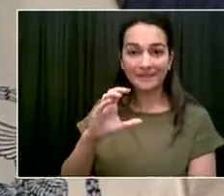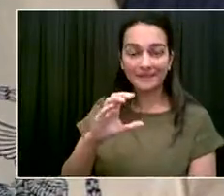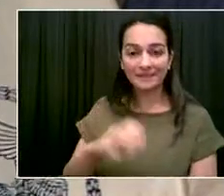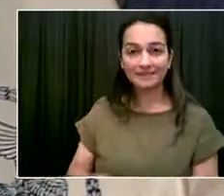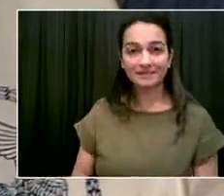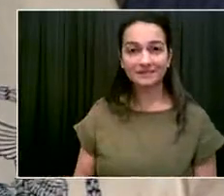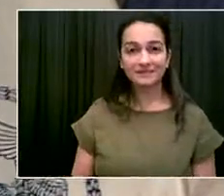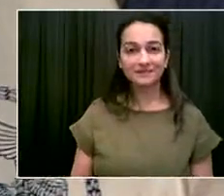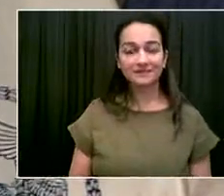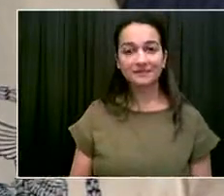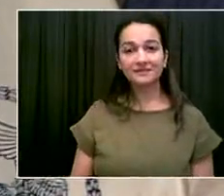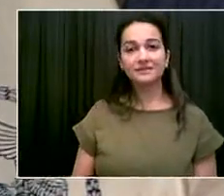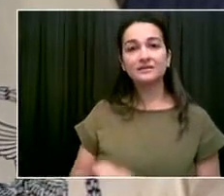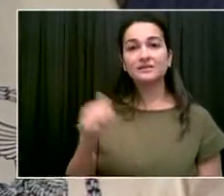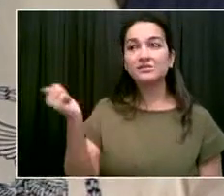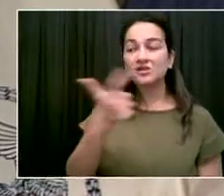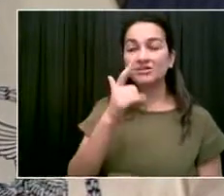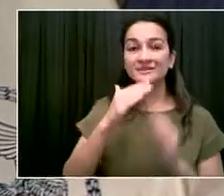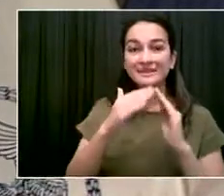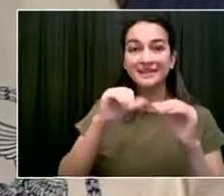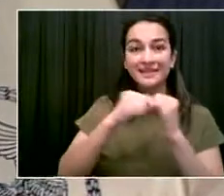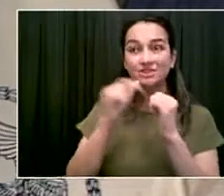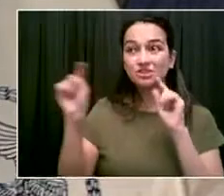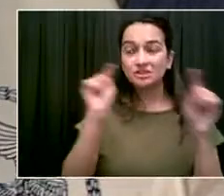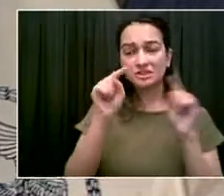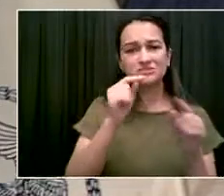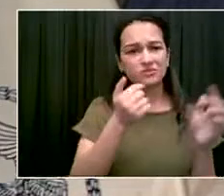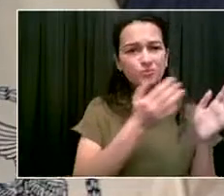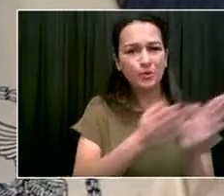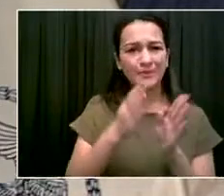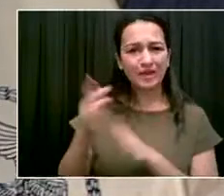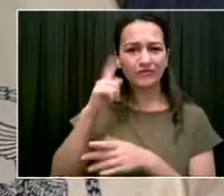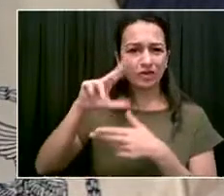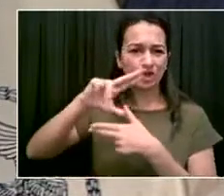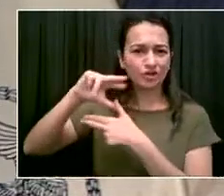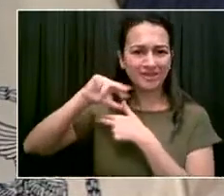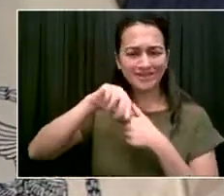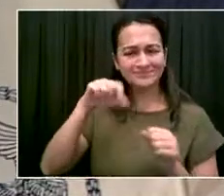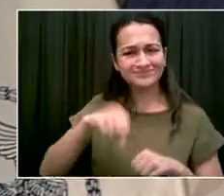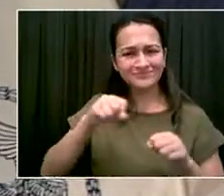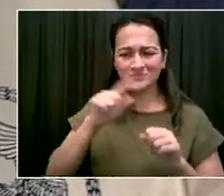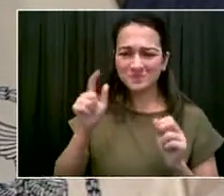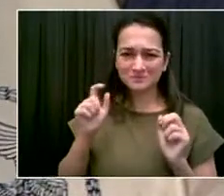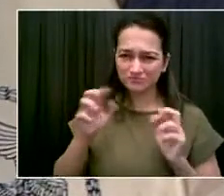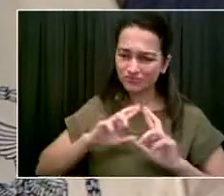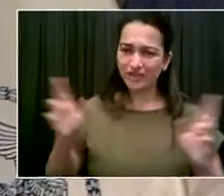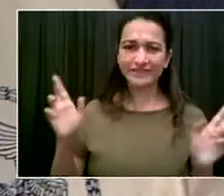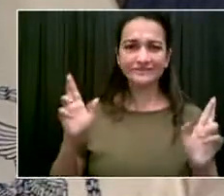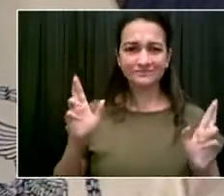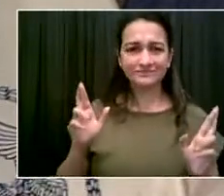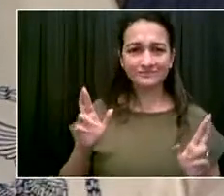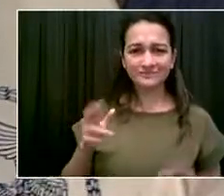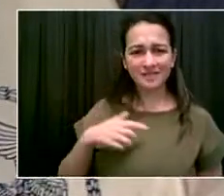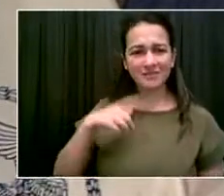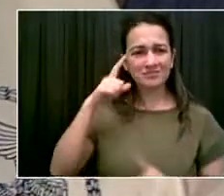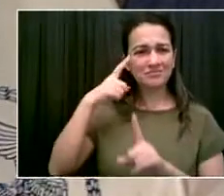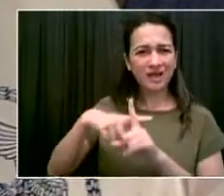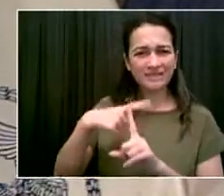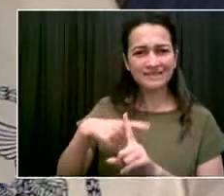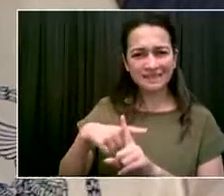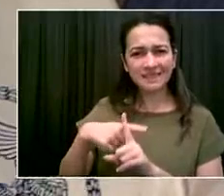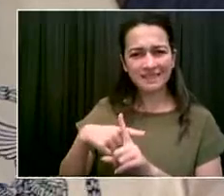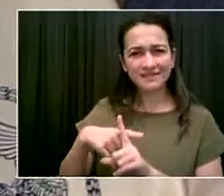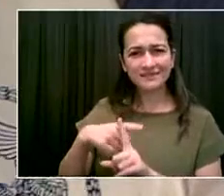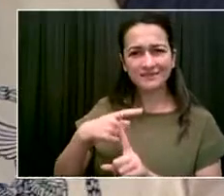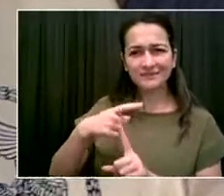alert, lots of personnel available. Right now, we're very confident in the weather. The concert will be something very